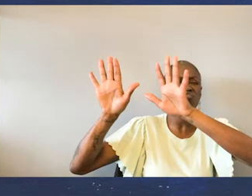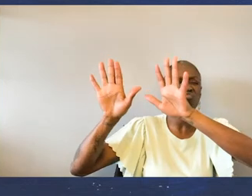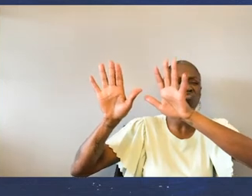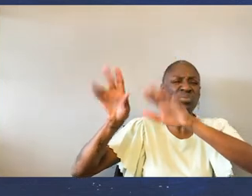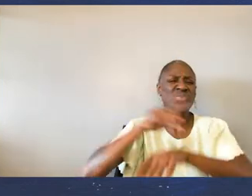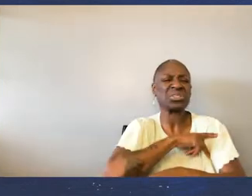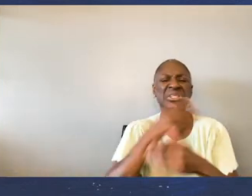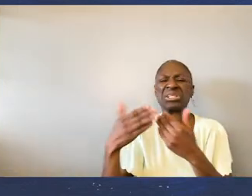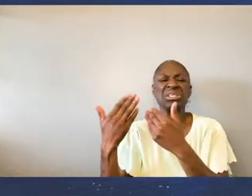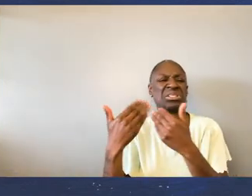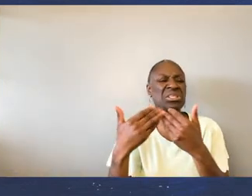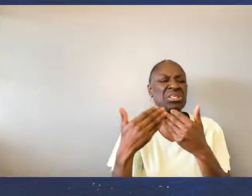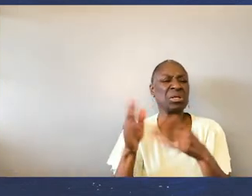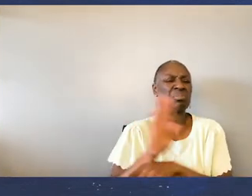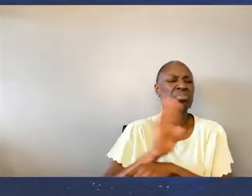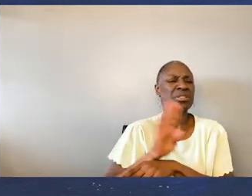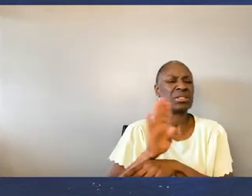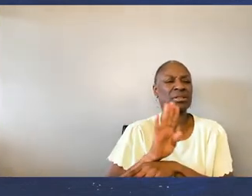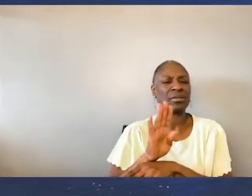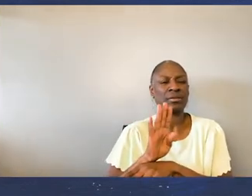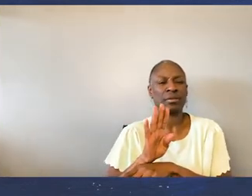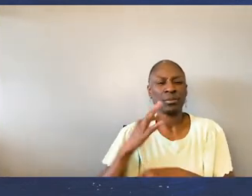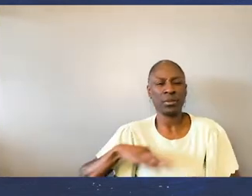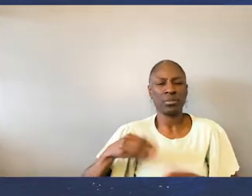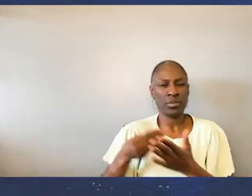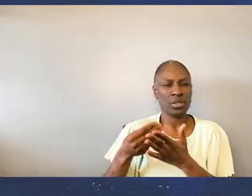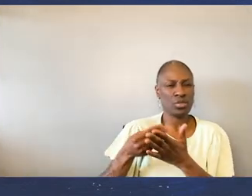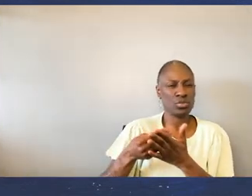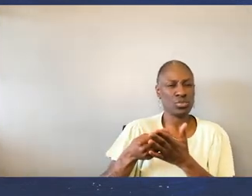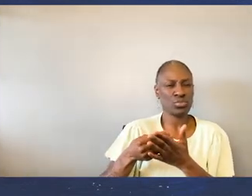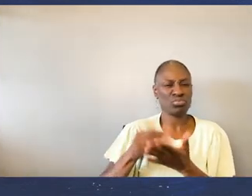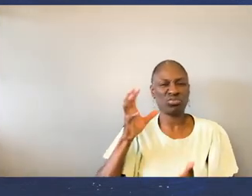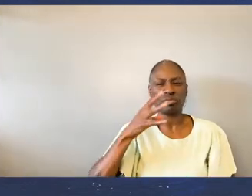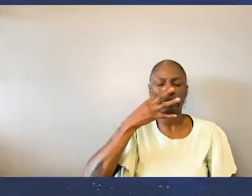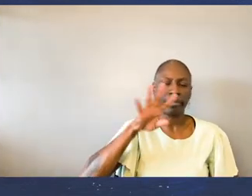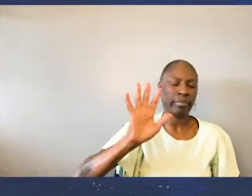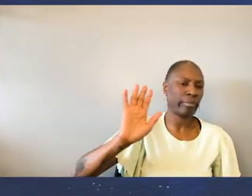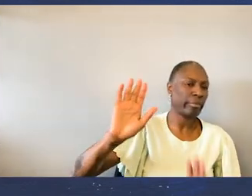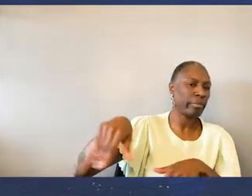losses For personal convenience Or for corporate profit